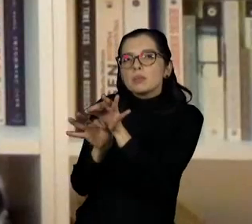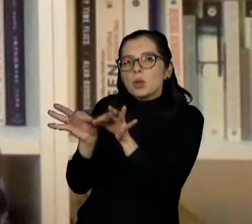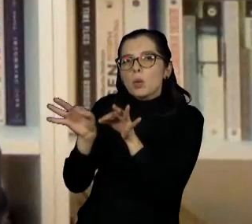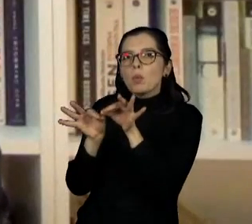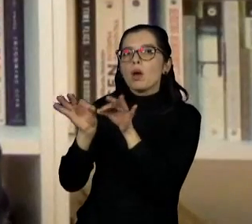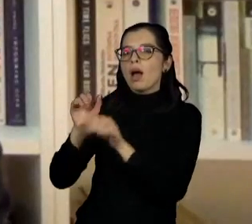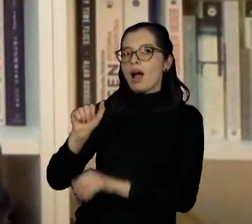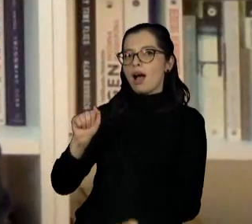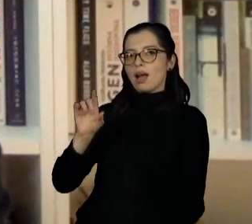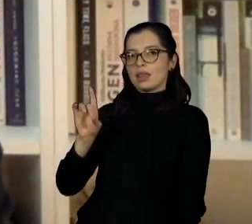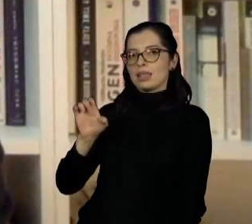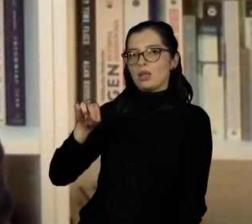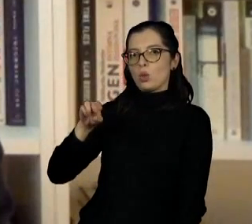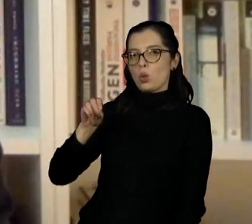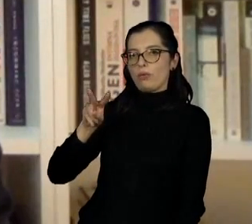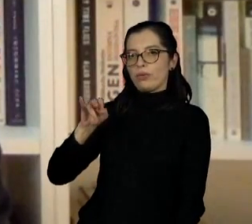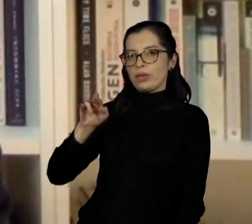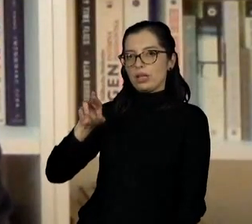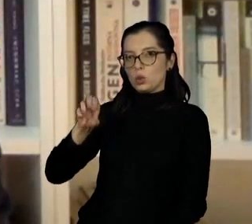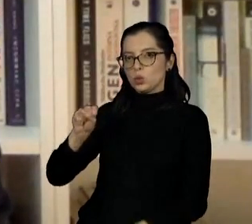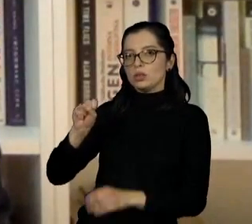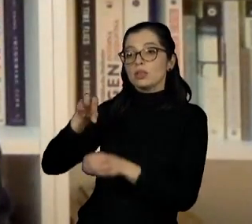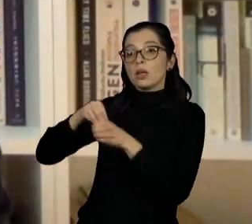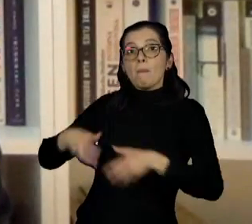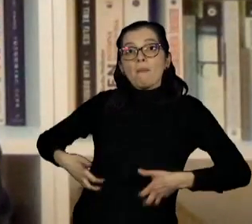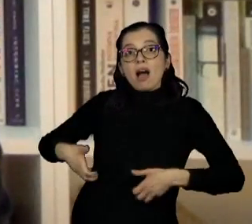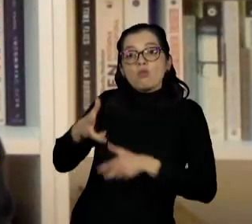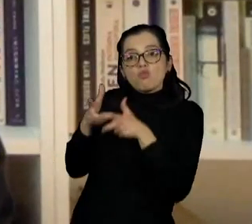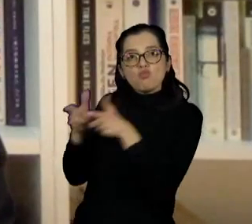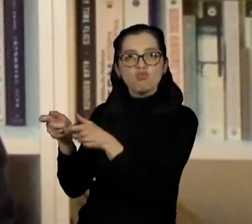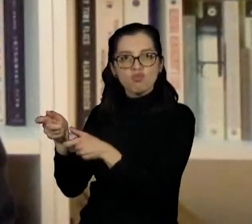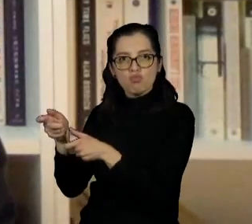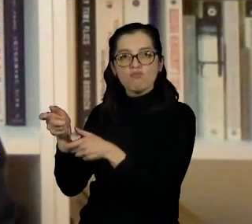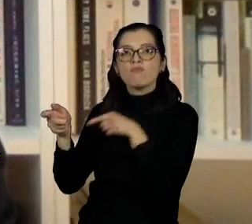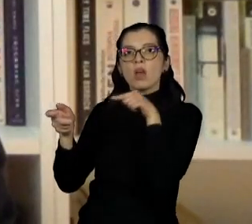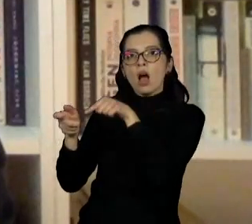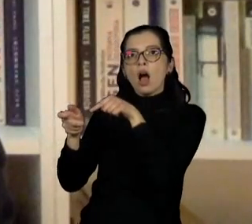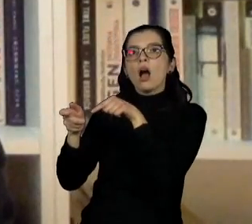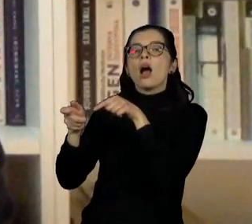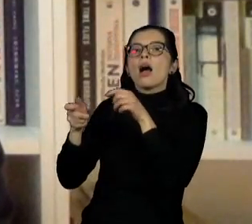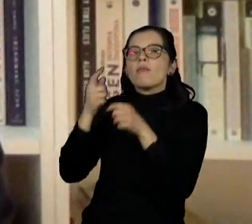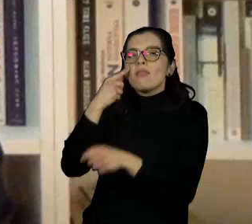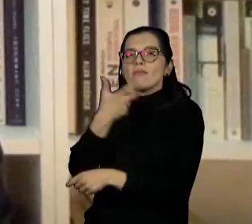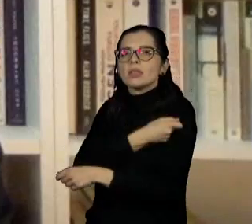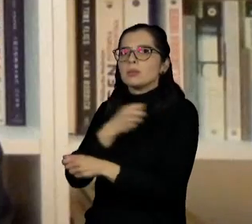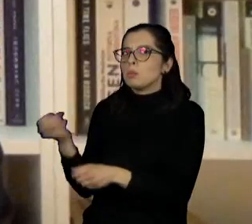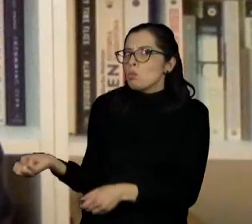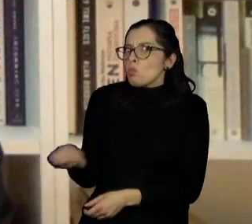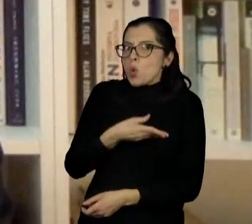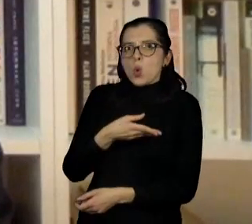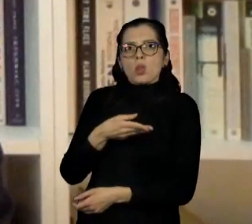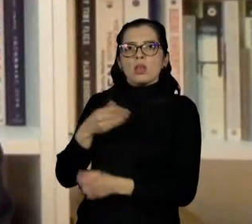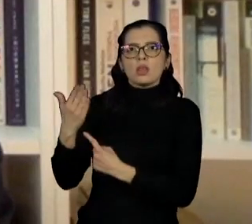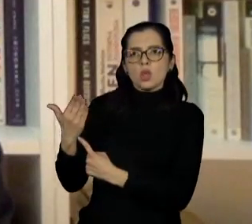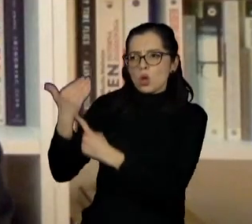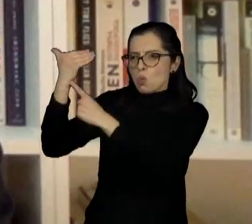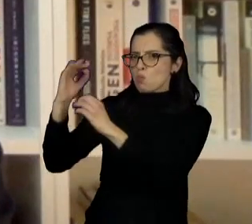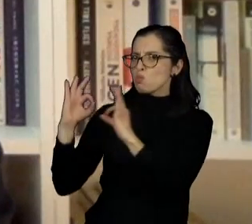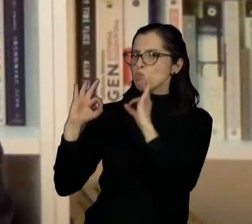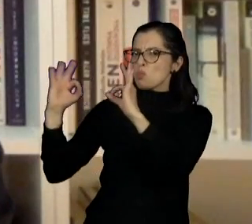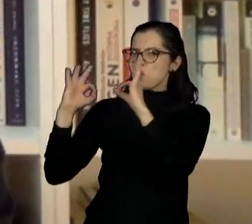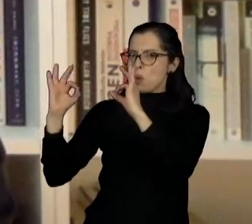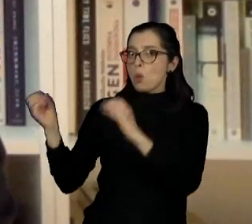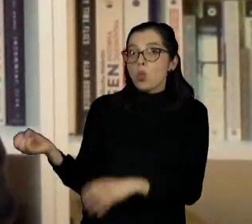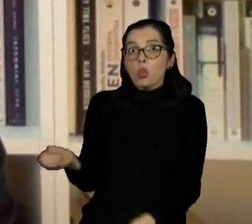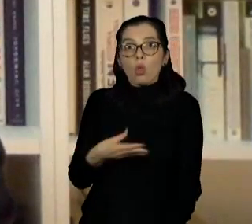chimpanzee backbone. This is based on the Moderna vaccine, that is a vaccine based